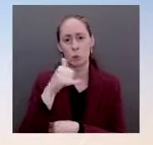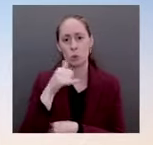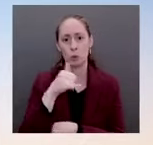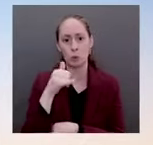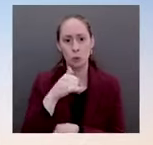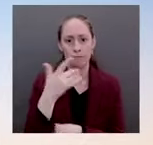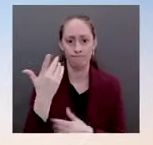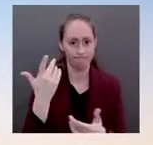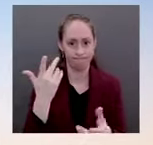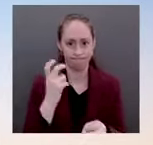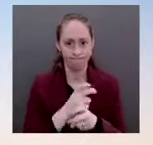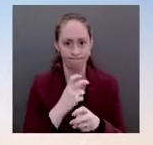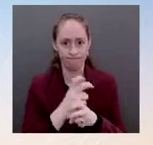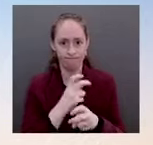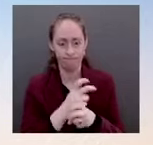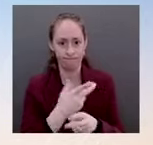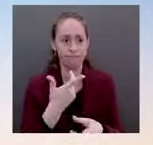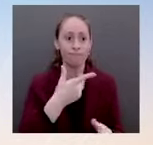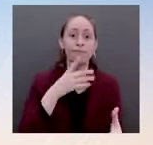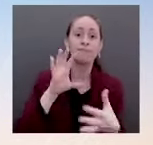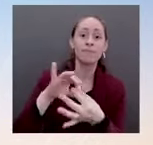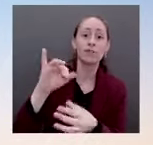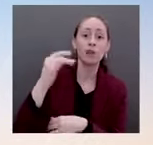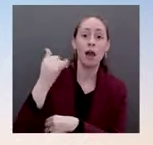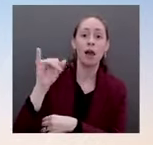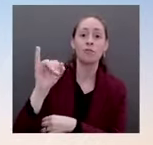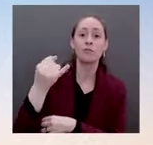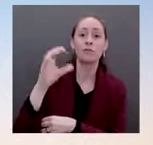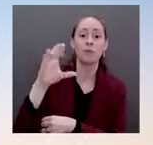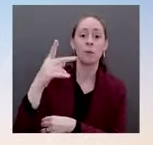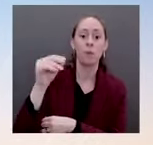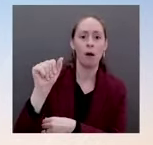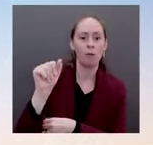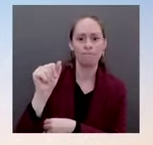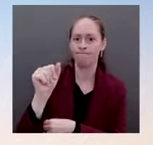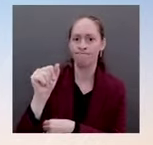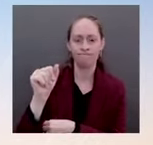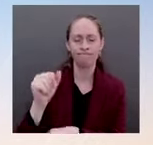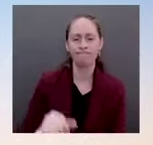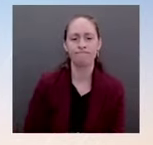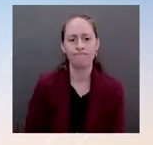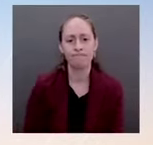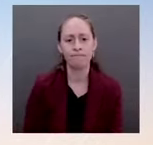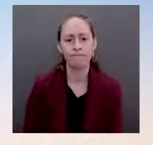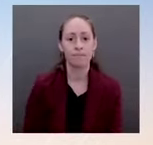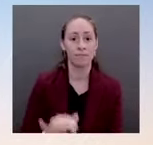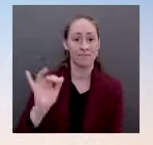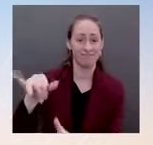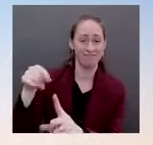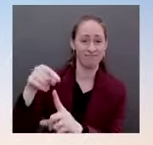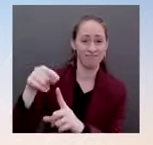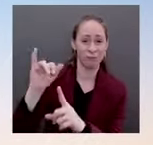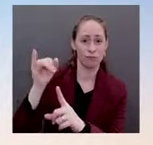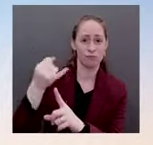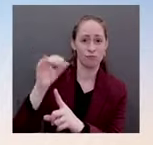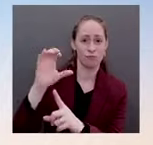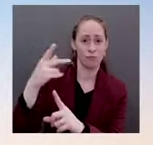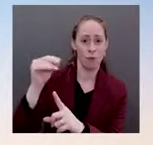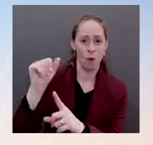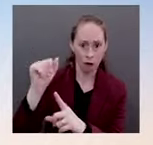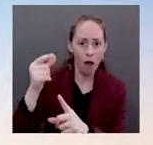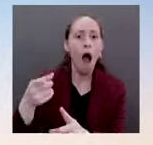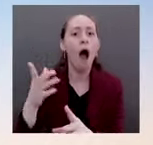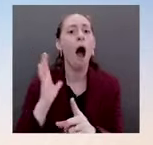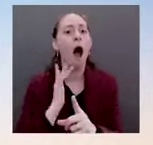under the JCPOA, Iran's program was tightly constrained and monitored by international inspectors. Since the previous administration ceased U.S. participation,